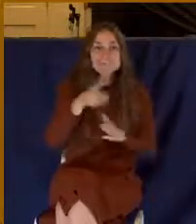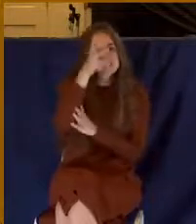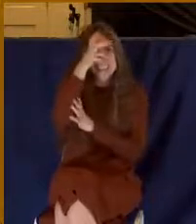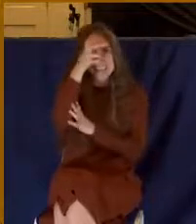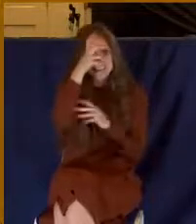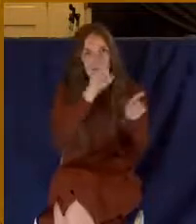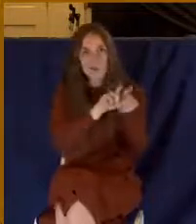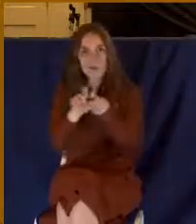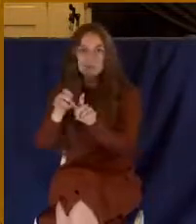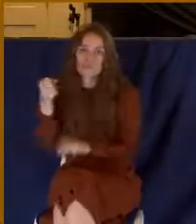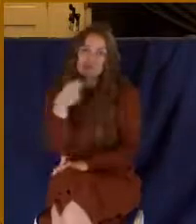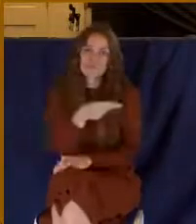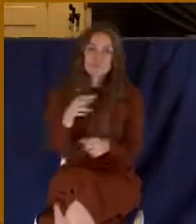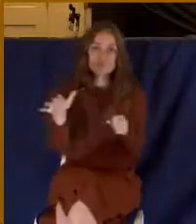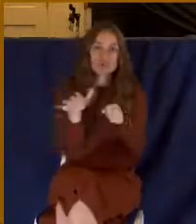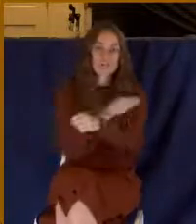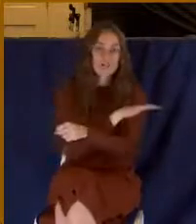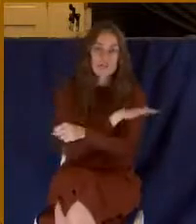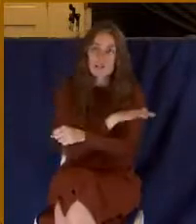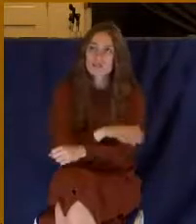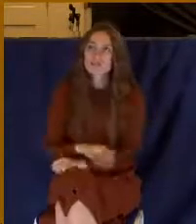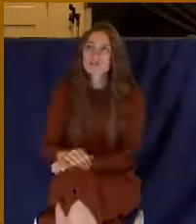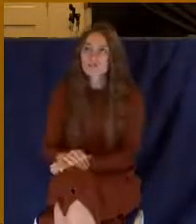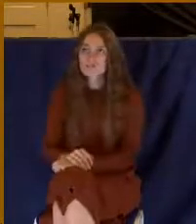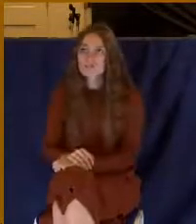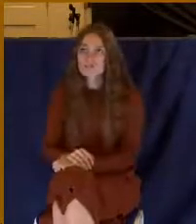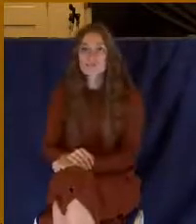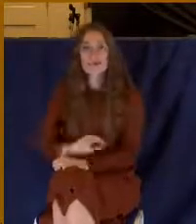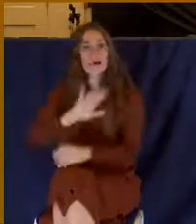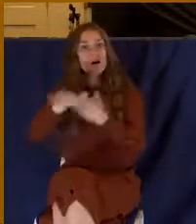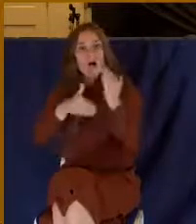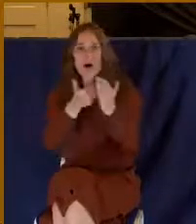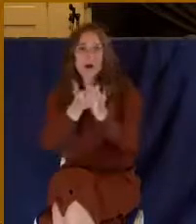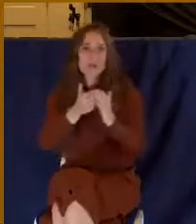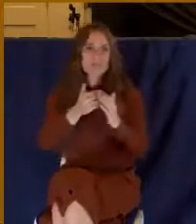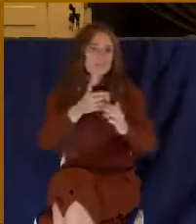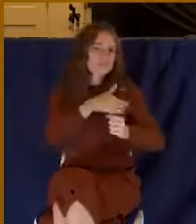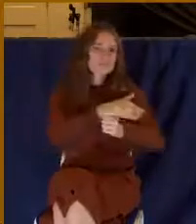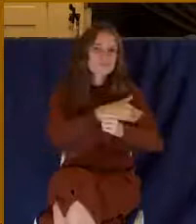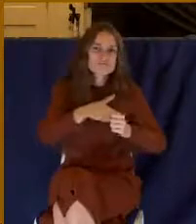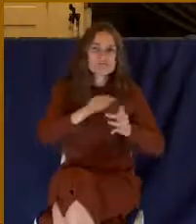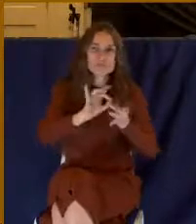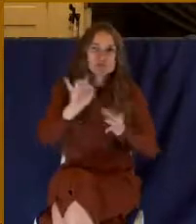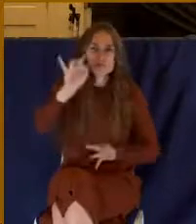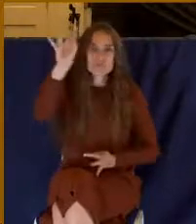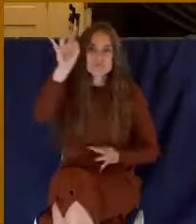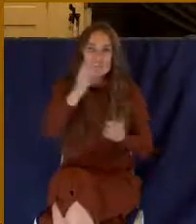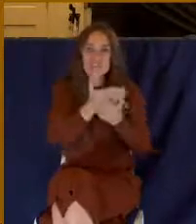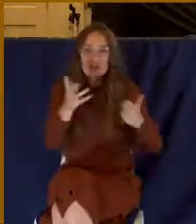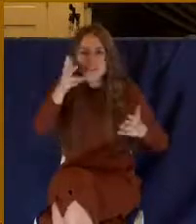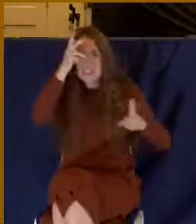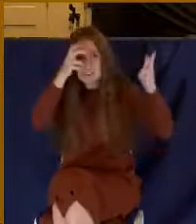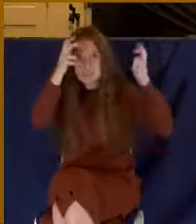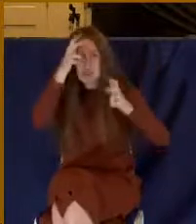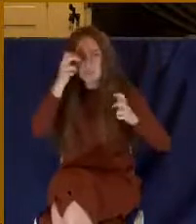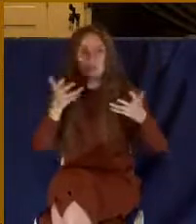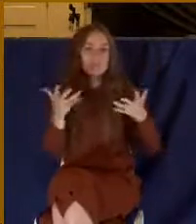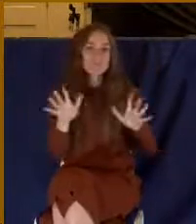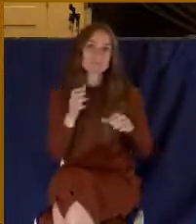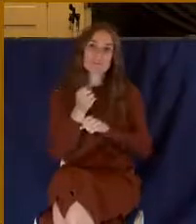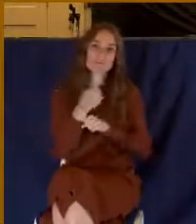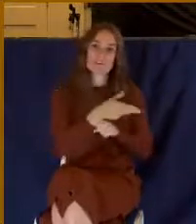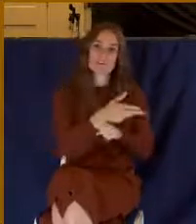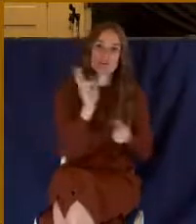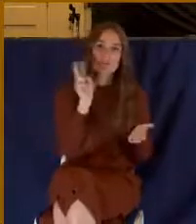Totally, completely defeated. All the principalities and powers. This was a complete and total victory. And by the way, you know who